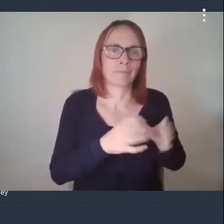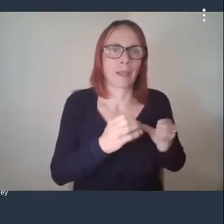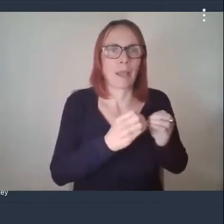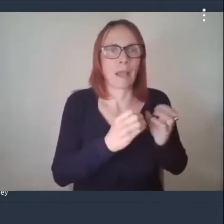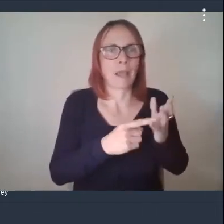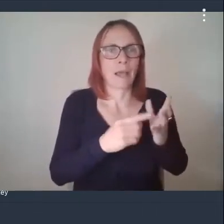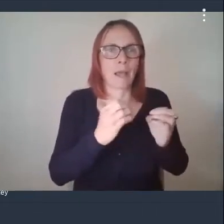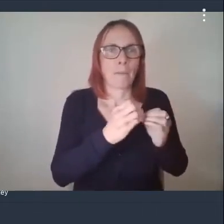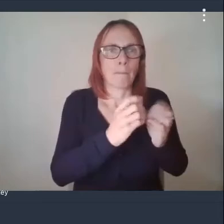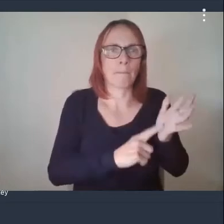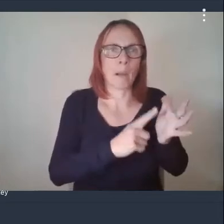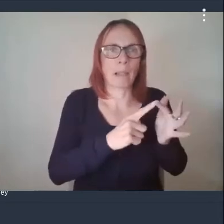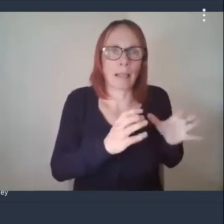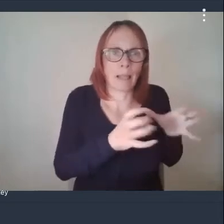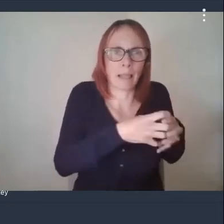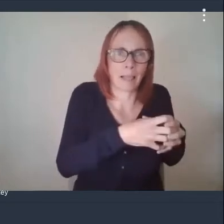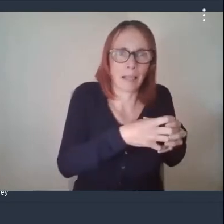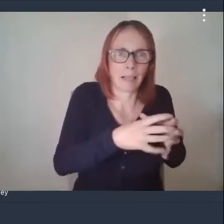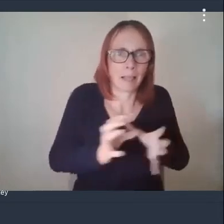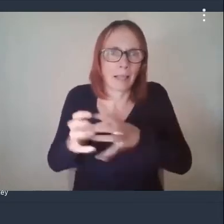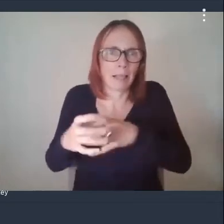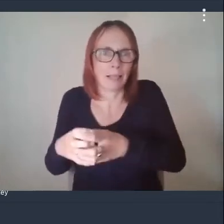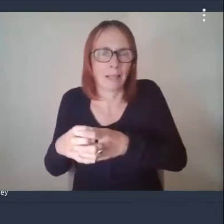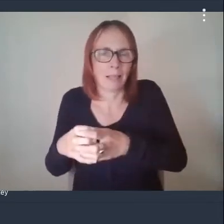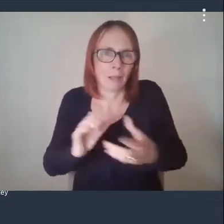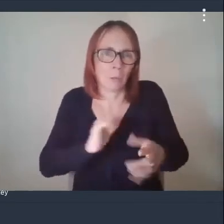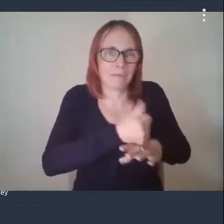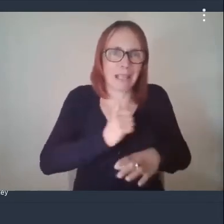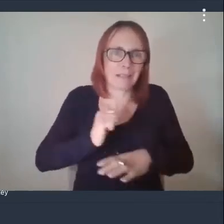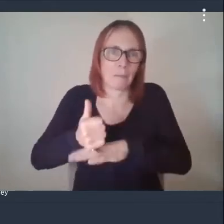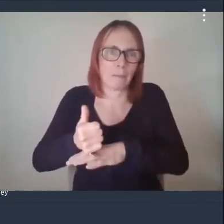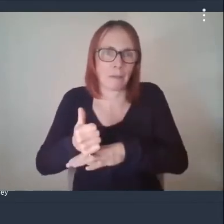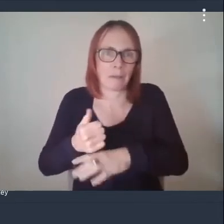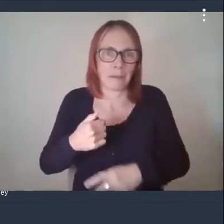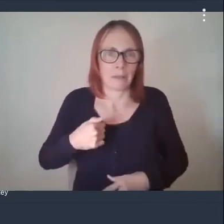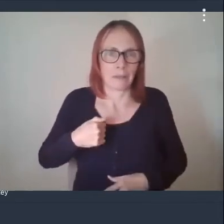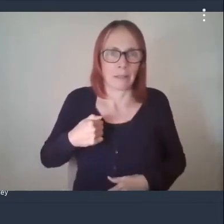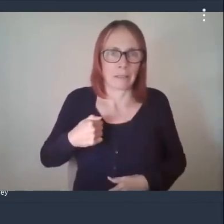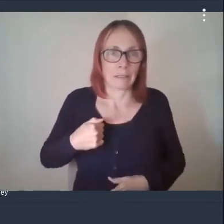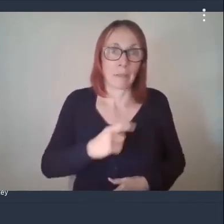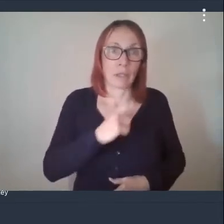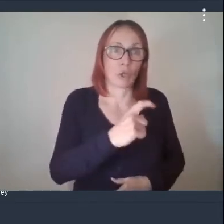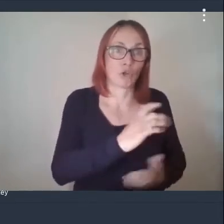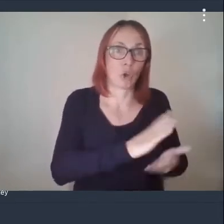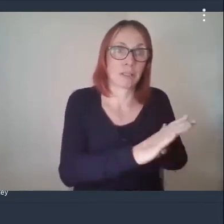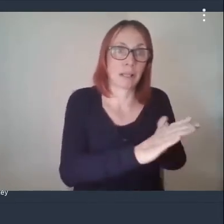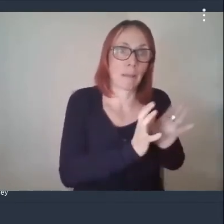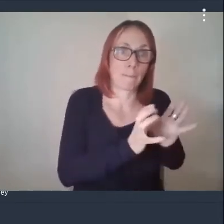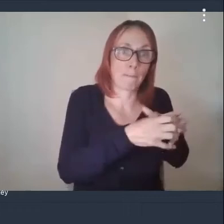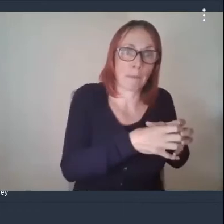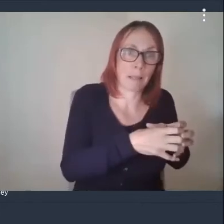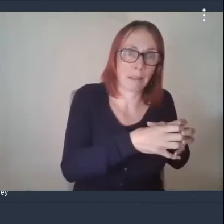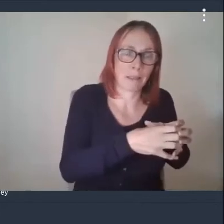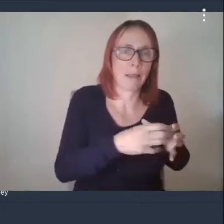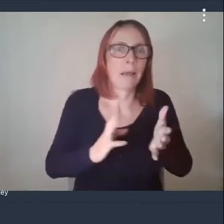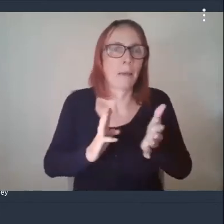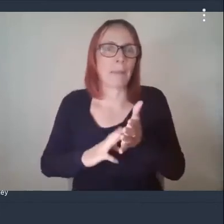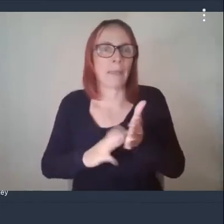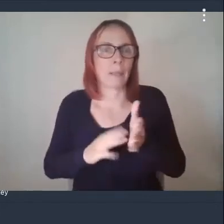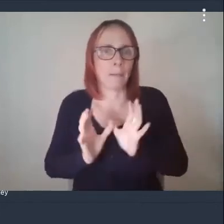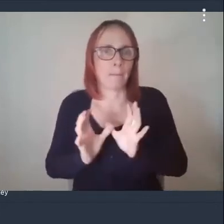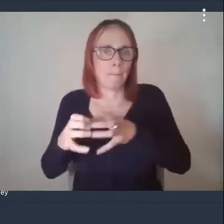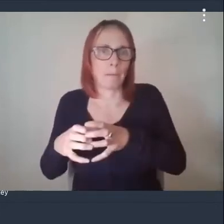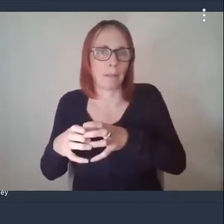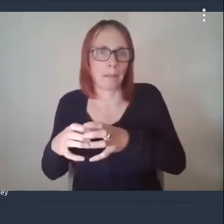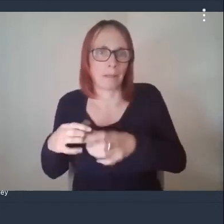two distinct bubbles at methyl with our staff so i'm in one of the cross hill bubbles i'm also in one of the methyl bubbles um